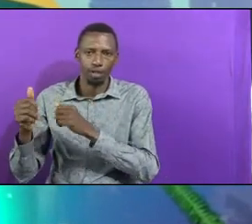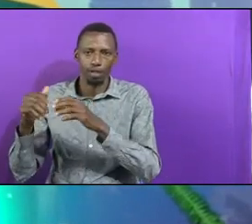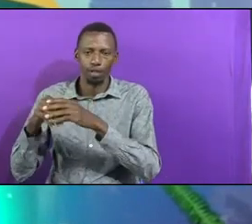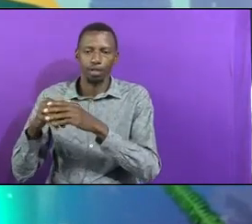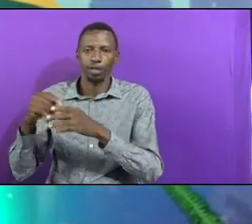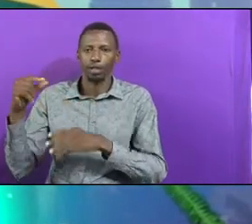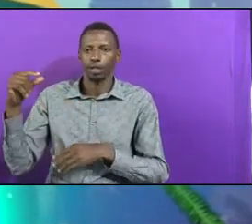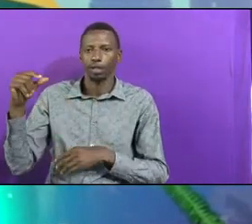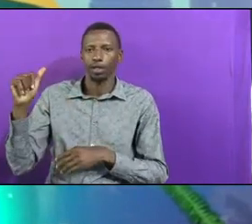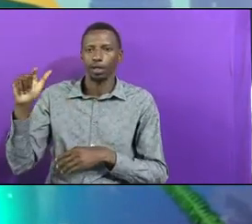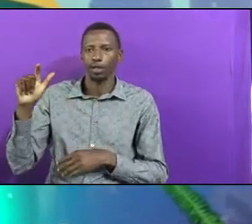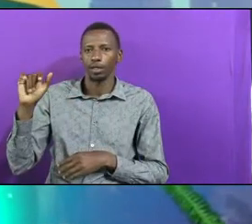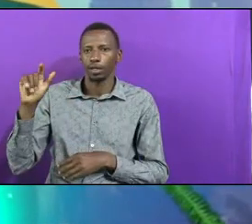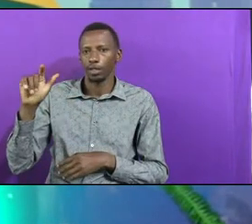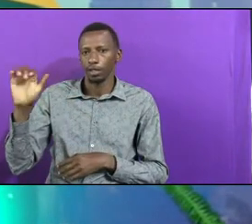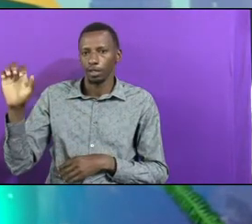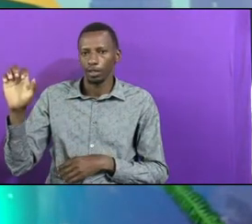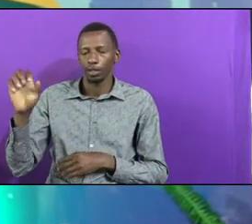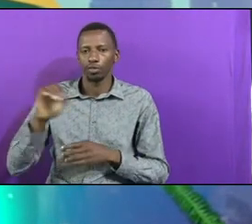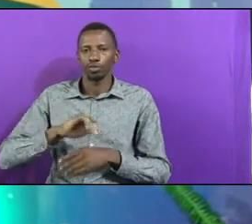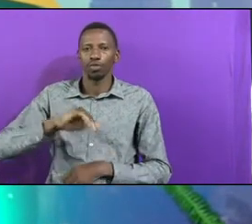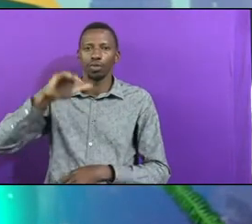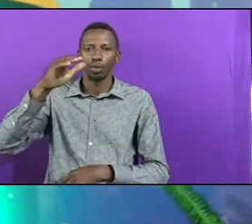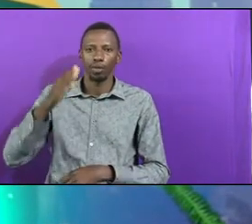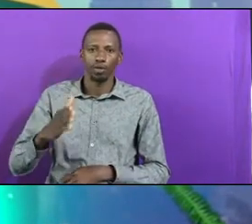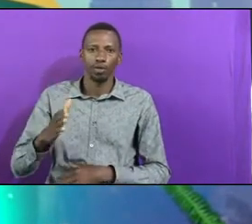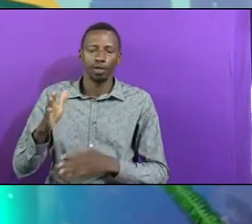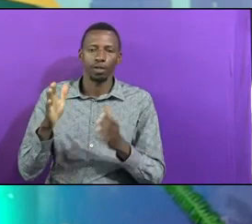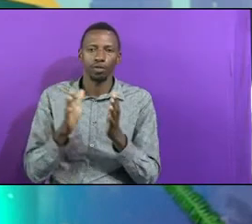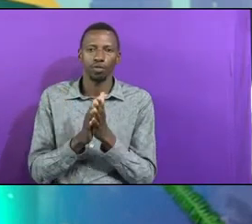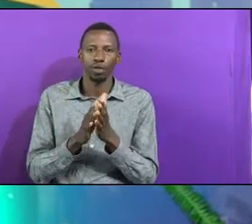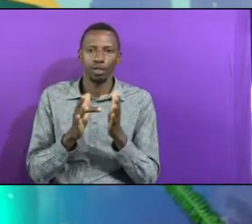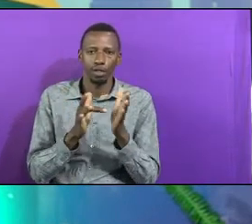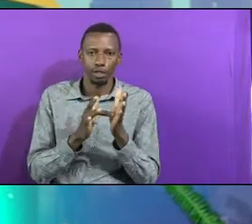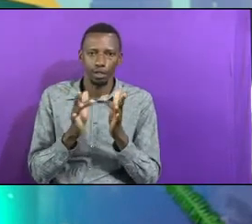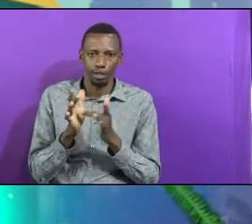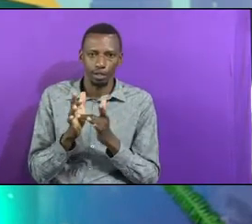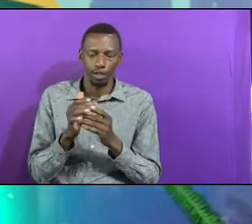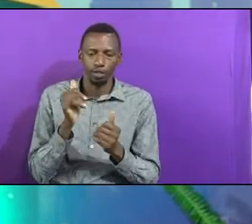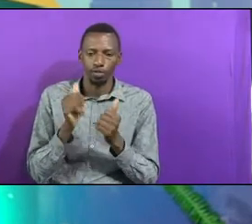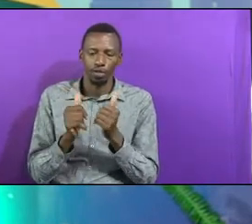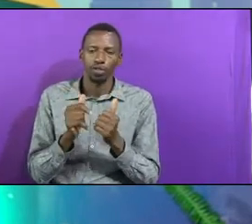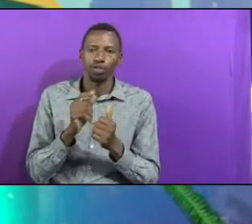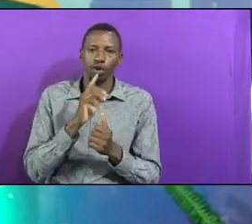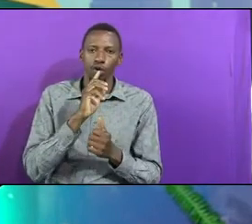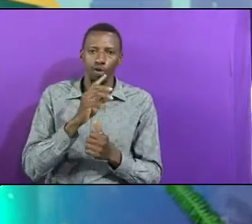To the mountain which Jesus had appointed for them